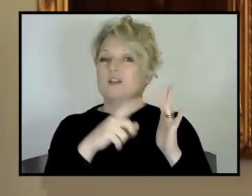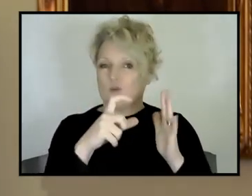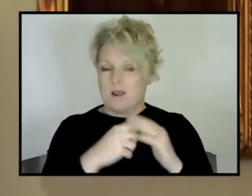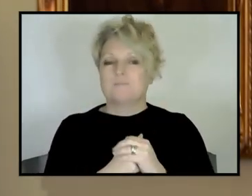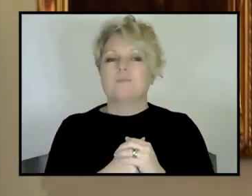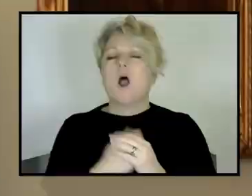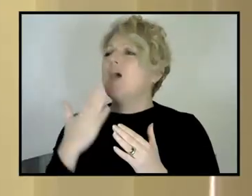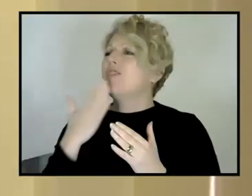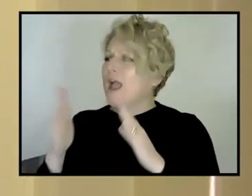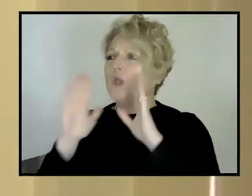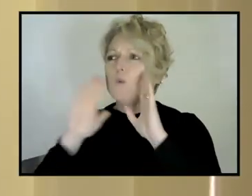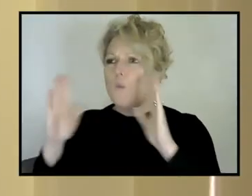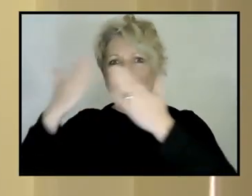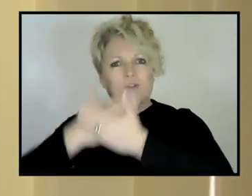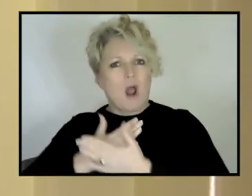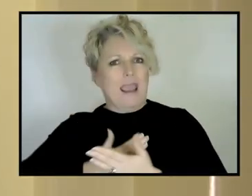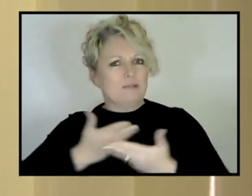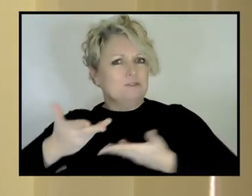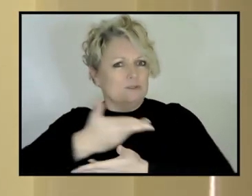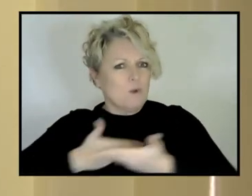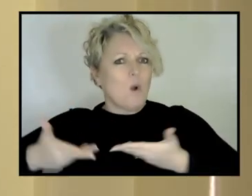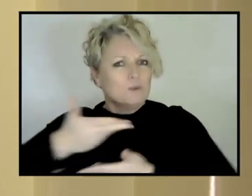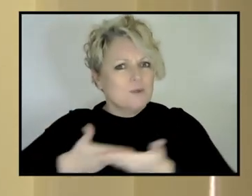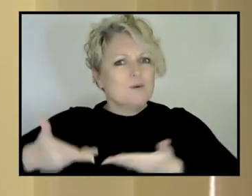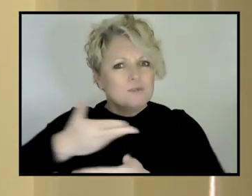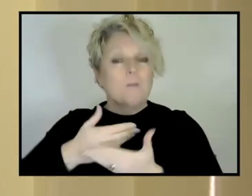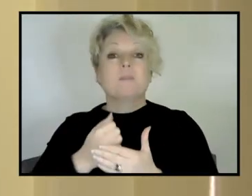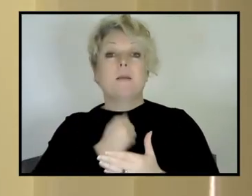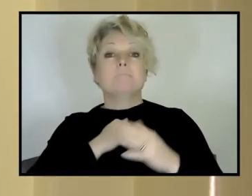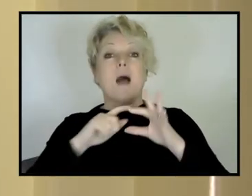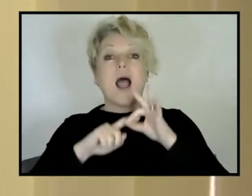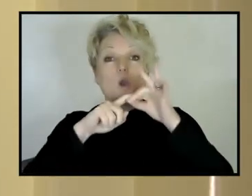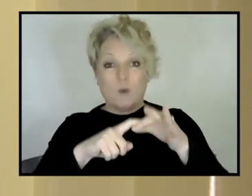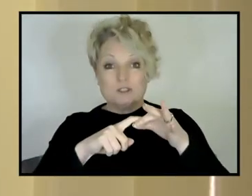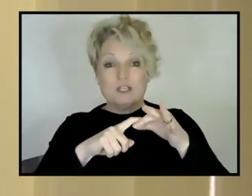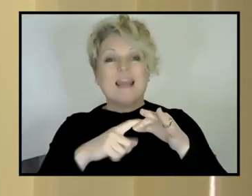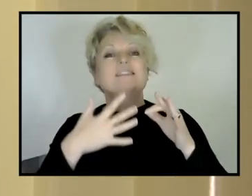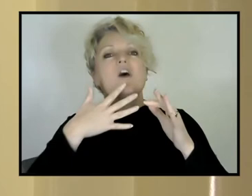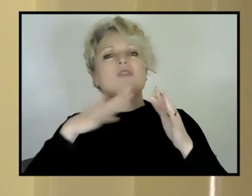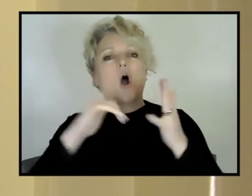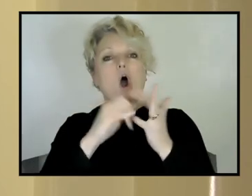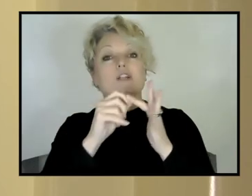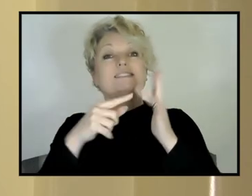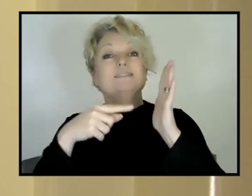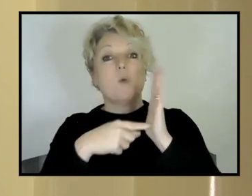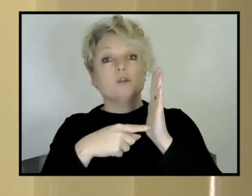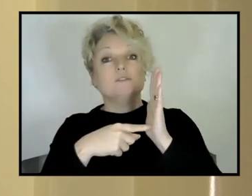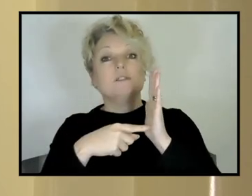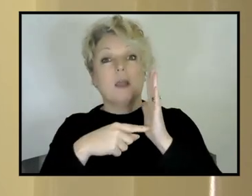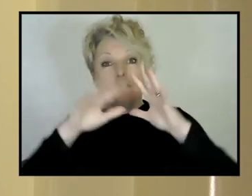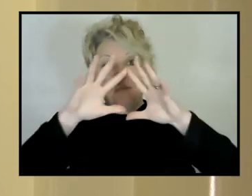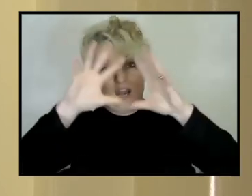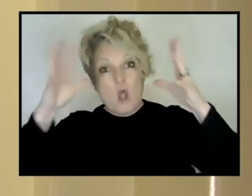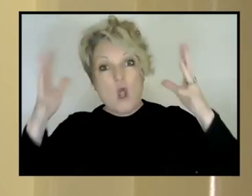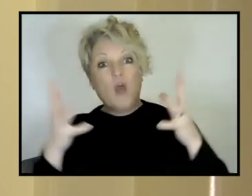wonderful night. Thanks for the discussion. my, uh, question is actually going straight to that hotspot question. Cause I'm really intrigued about the, um, the great